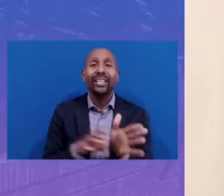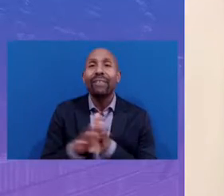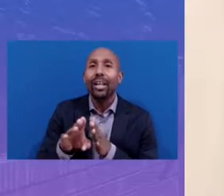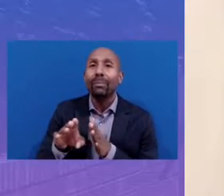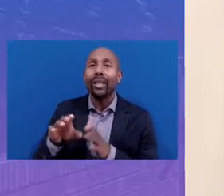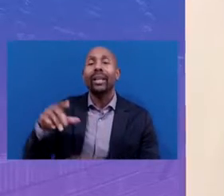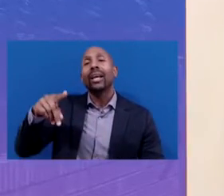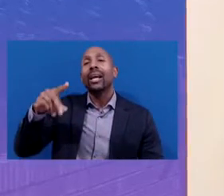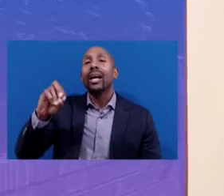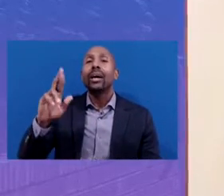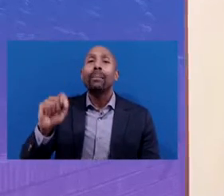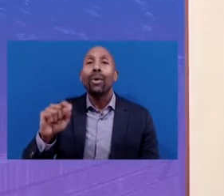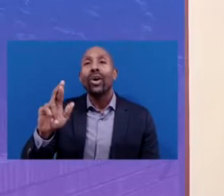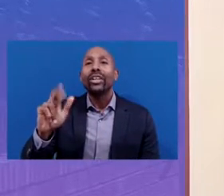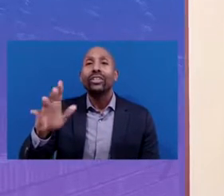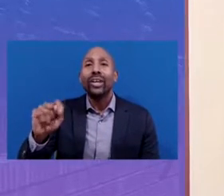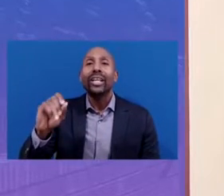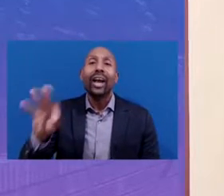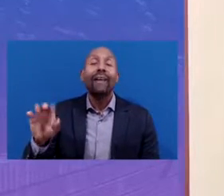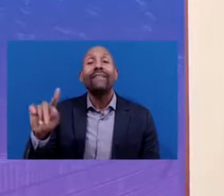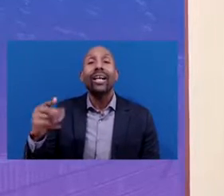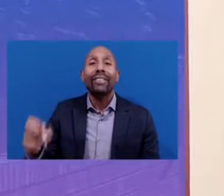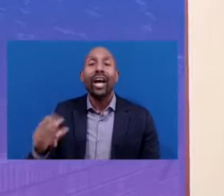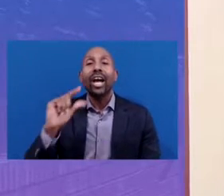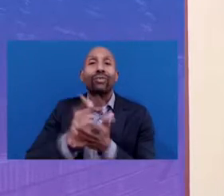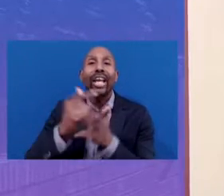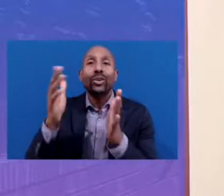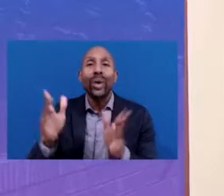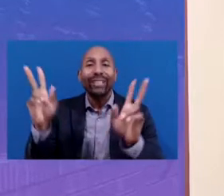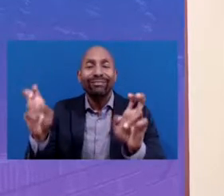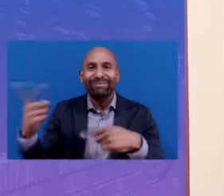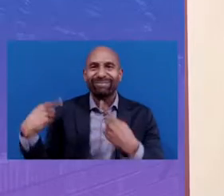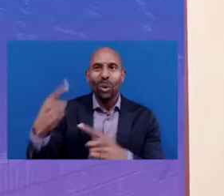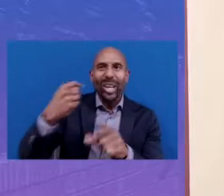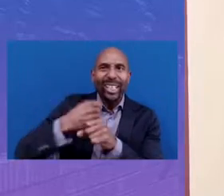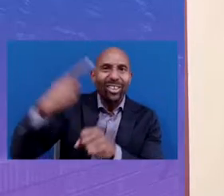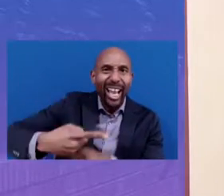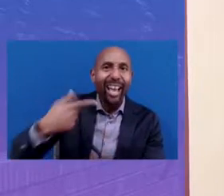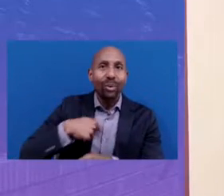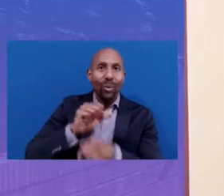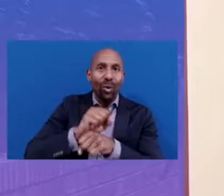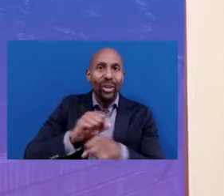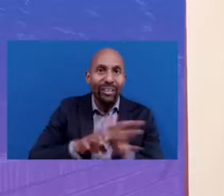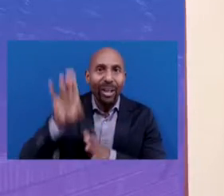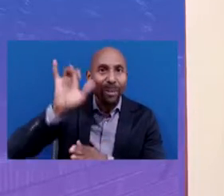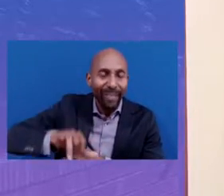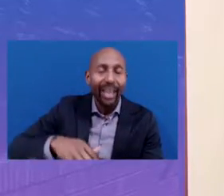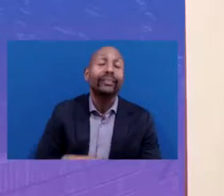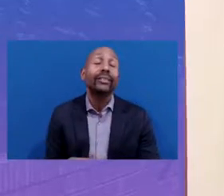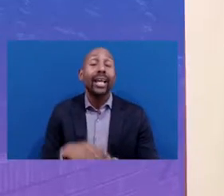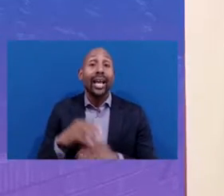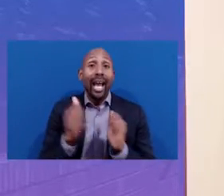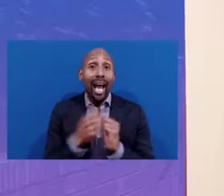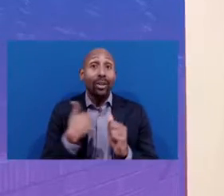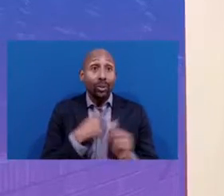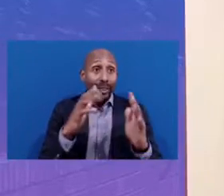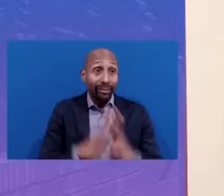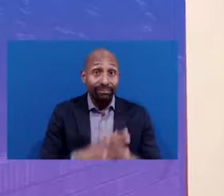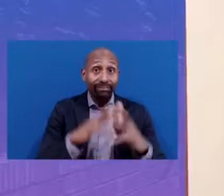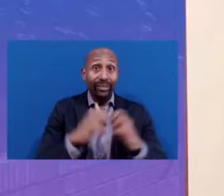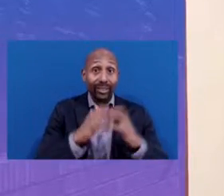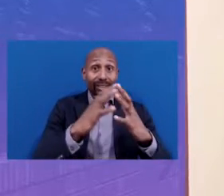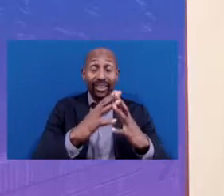graduate over the last year and a half. And part of the implementation phase that we are now entering